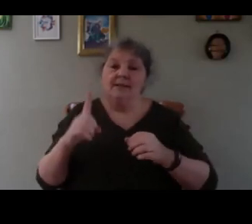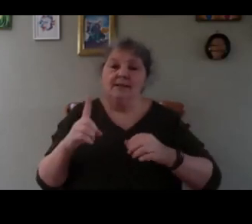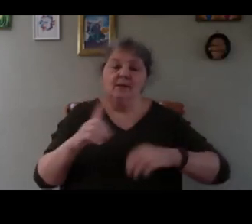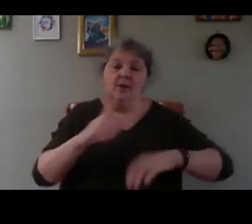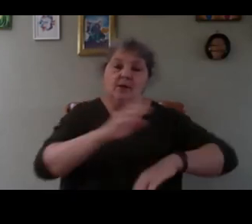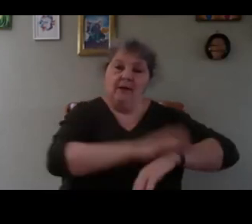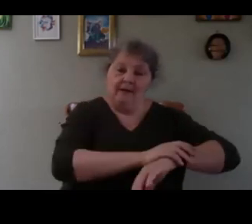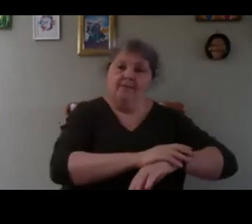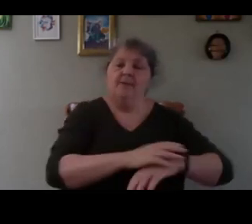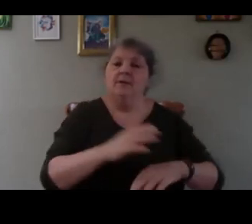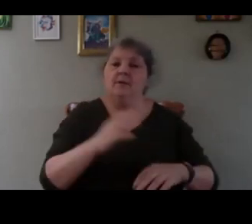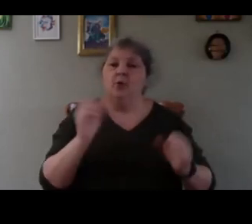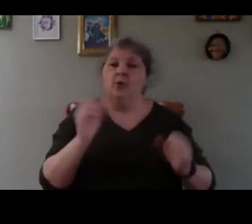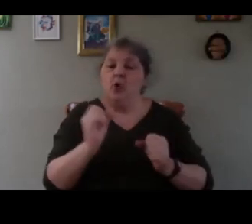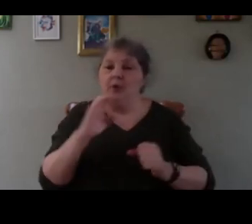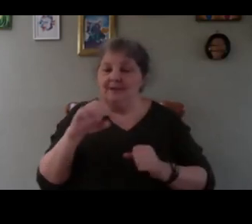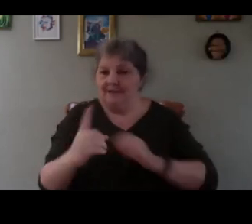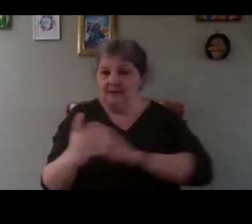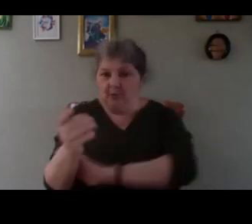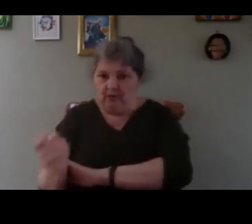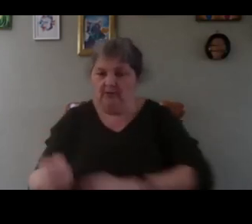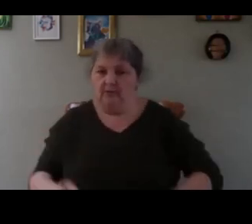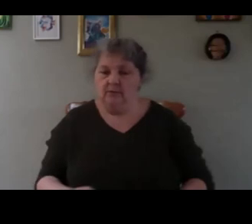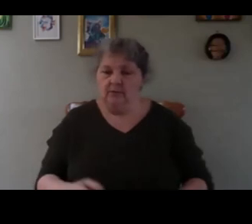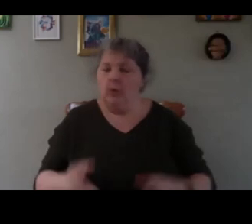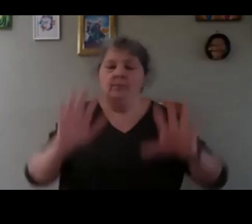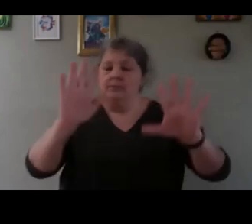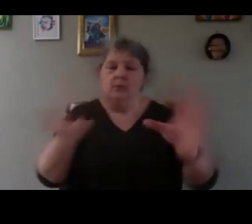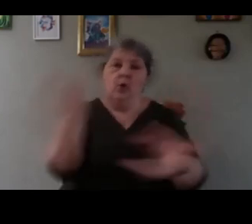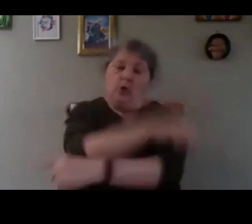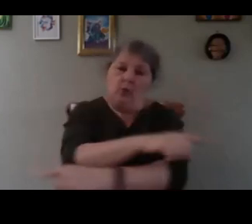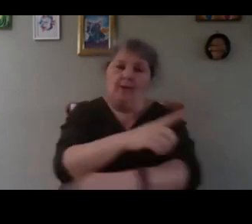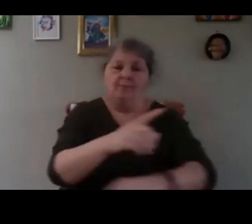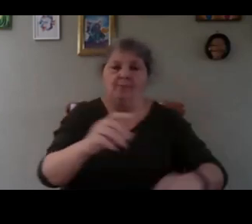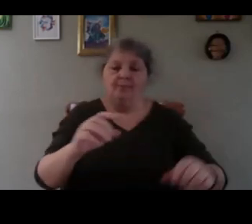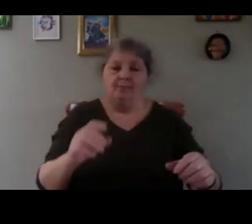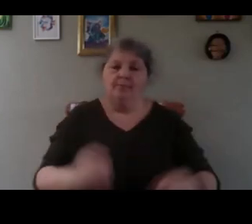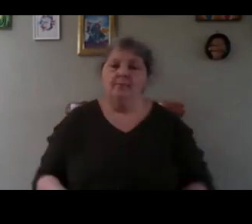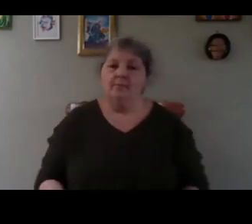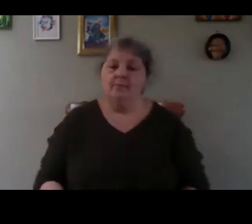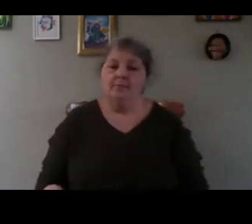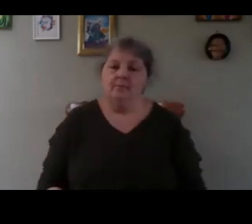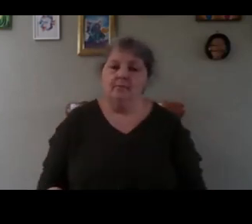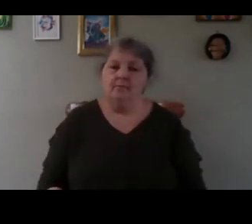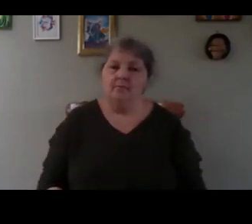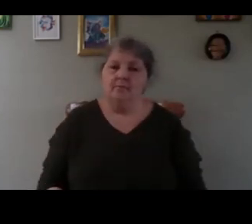so I have two chambers so you can see they have a lid there